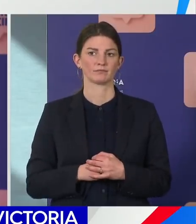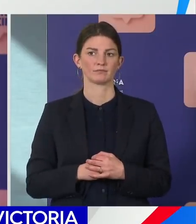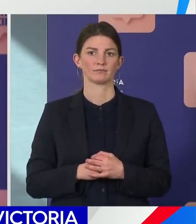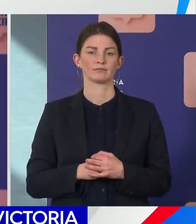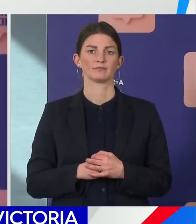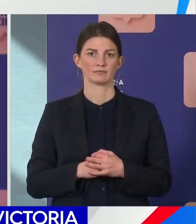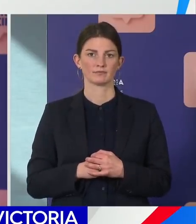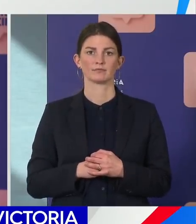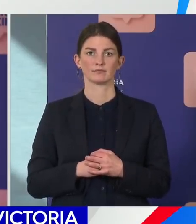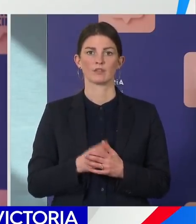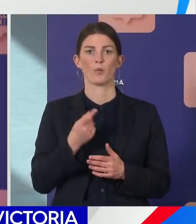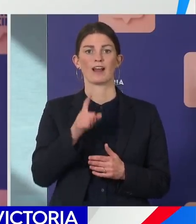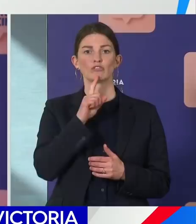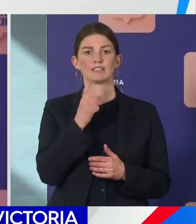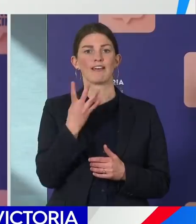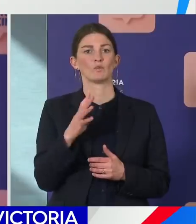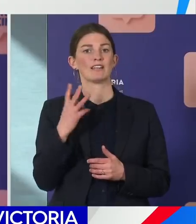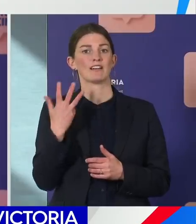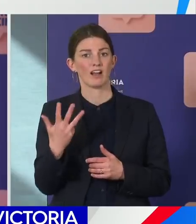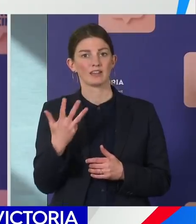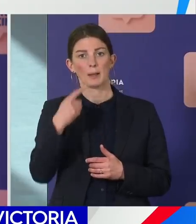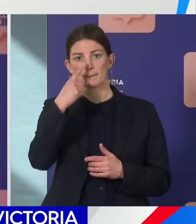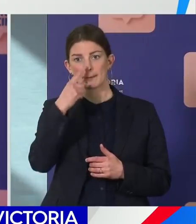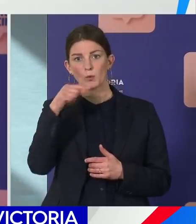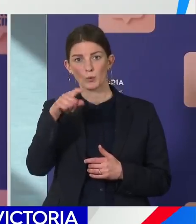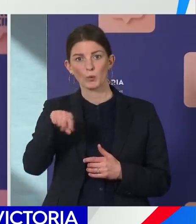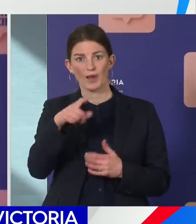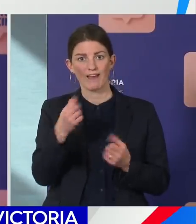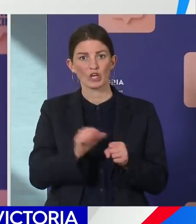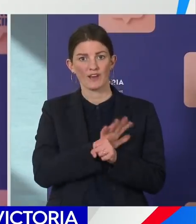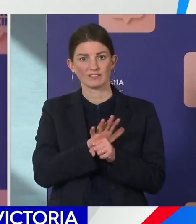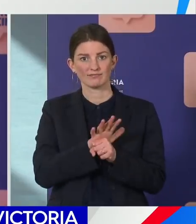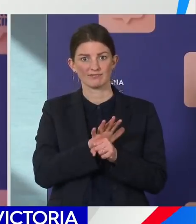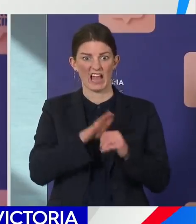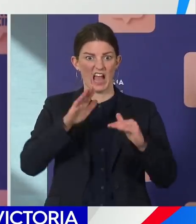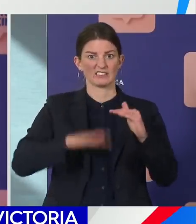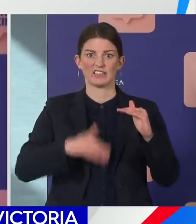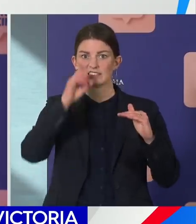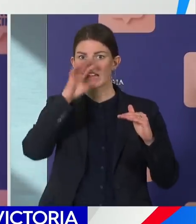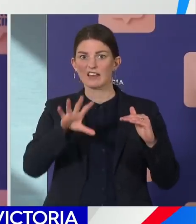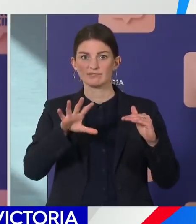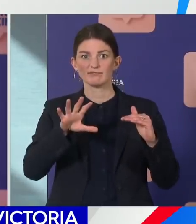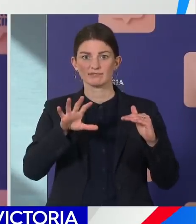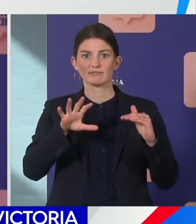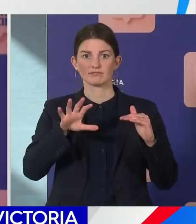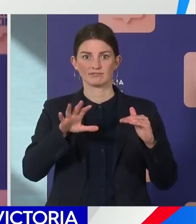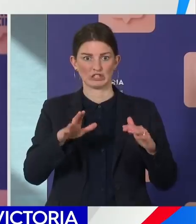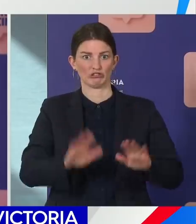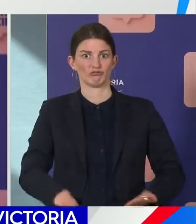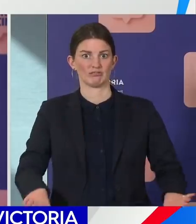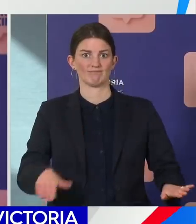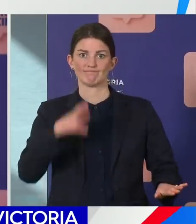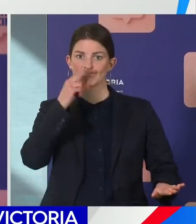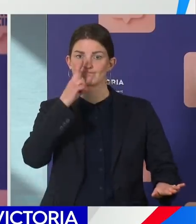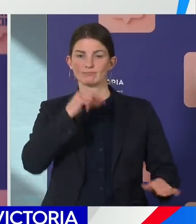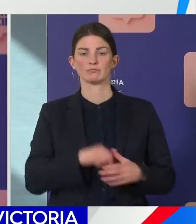149 of our cases are under the age of 10. In terms of those who in hospital, in ICU, in their 20s, we